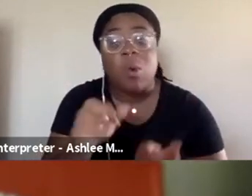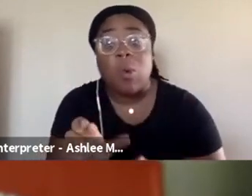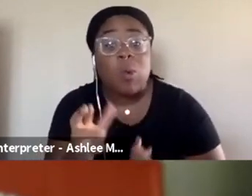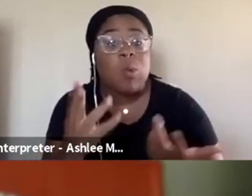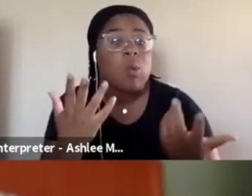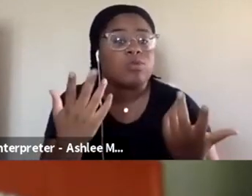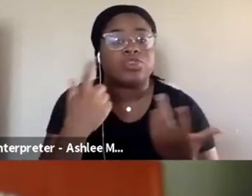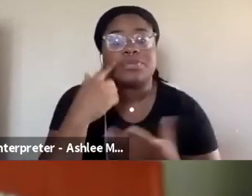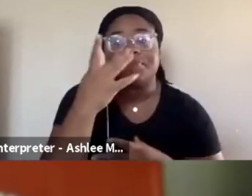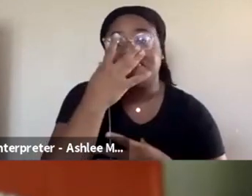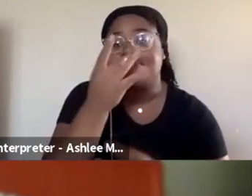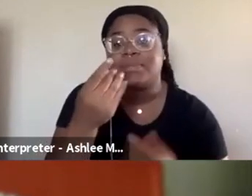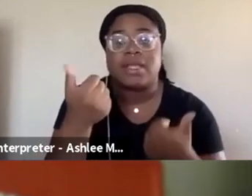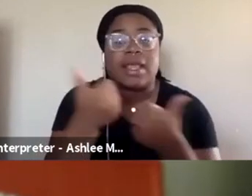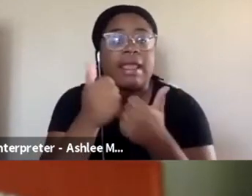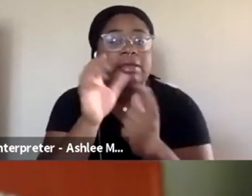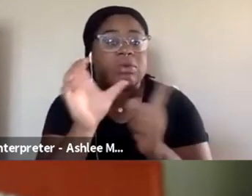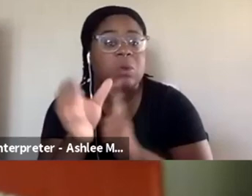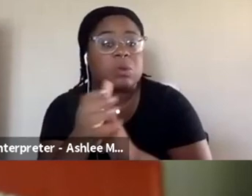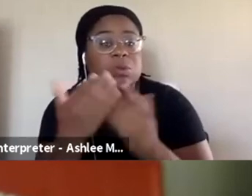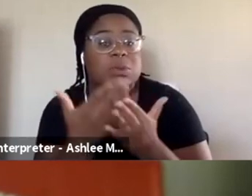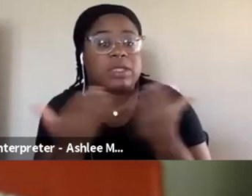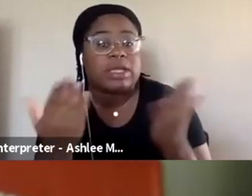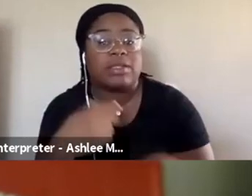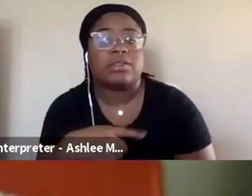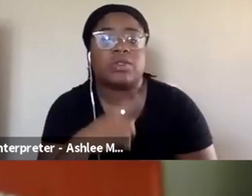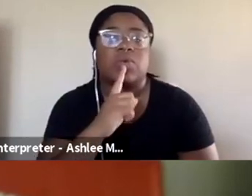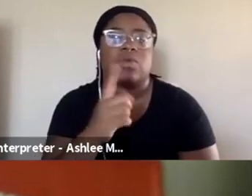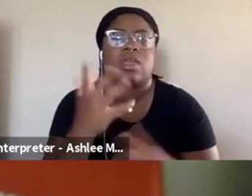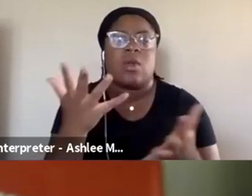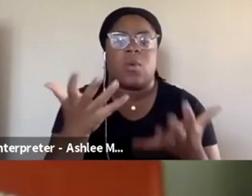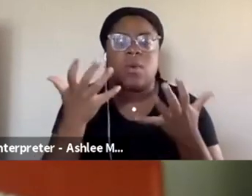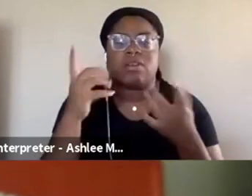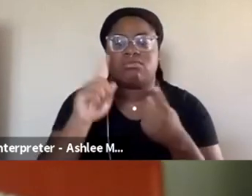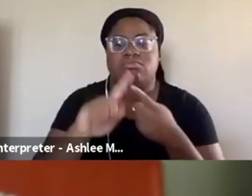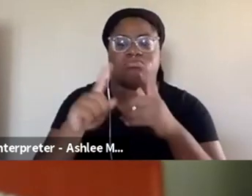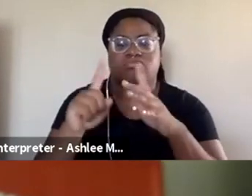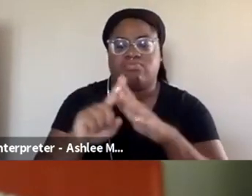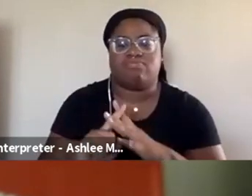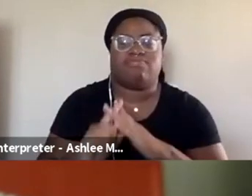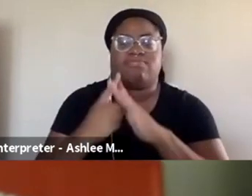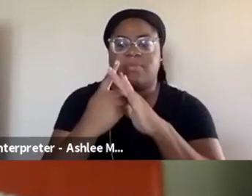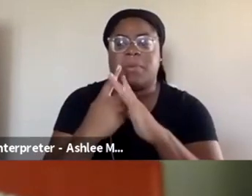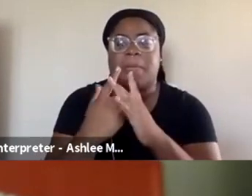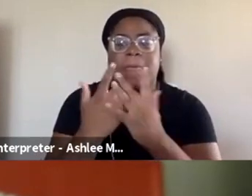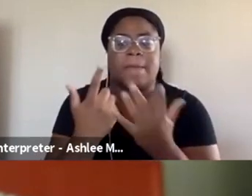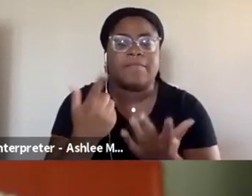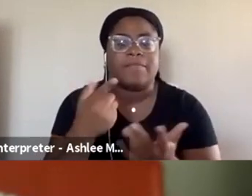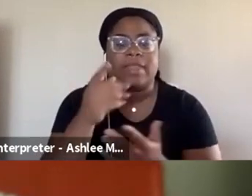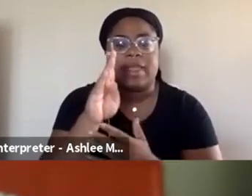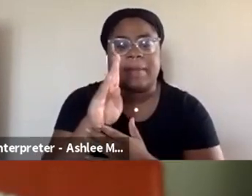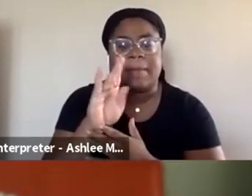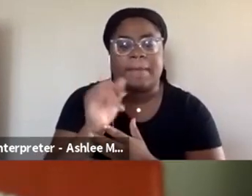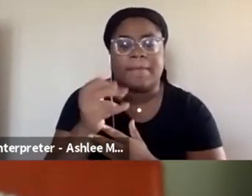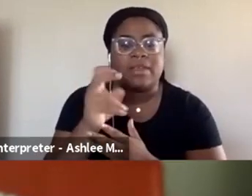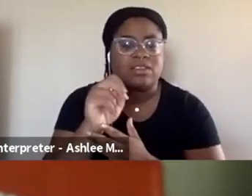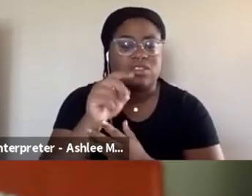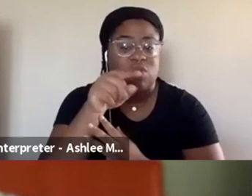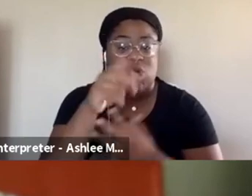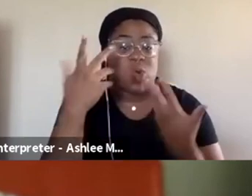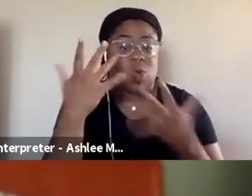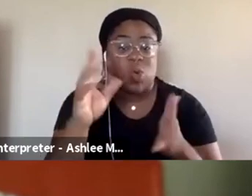interested in culture things. So I wanted to kind of start, um, maybe be because you've done so much